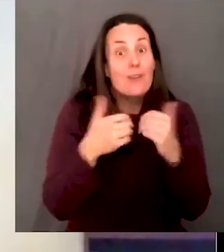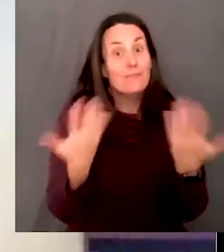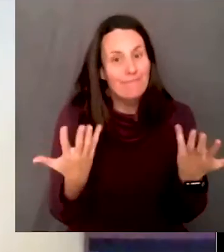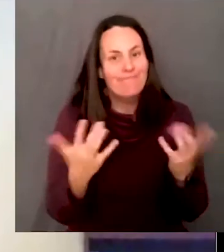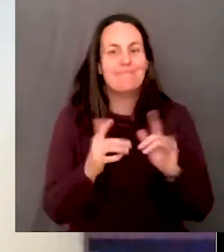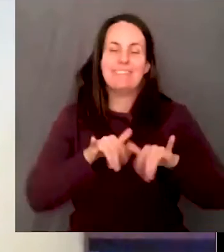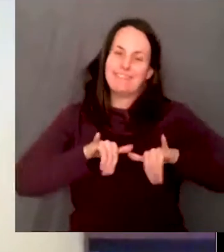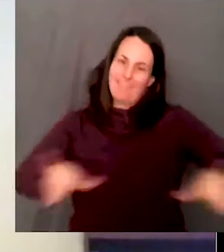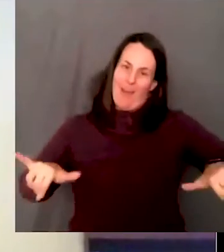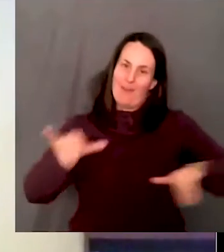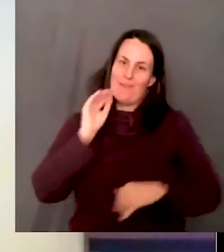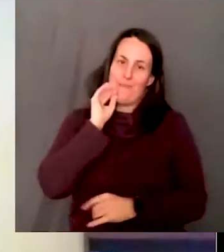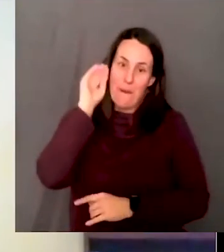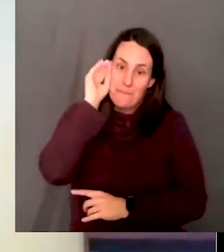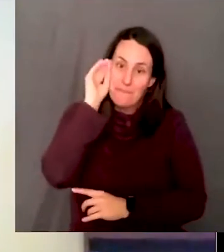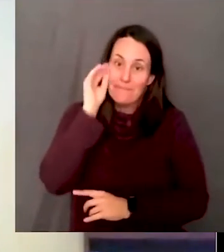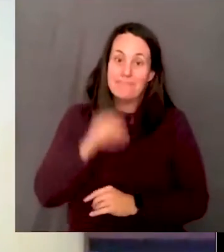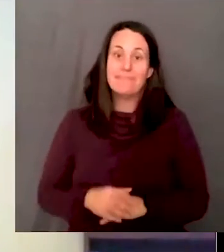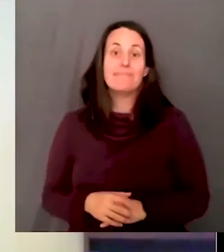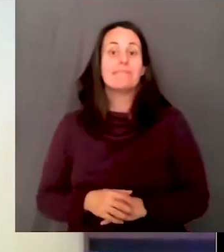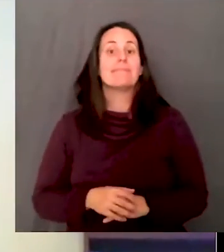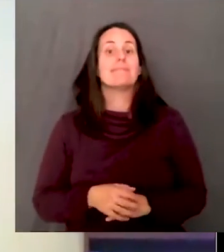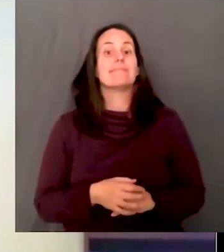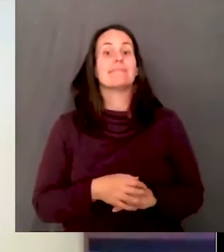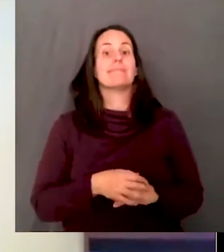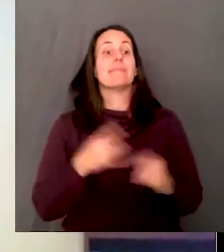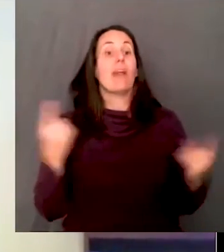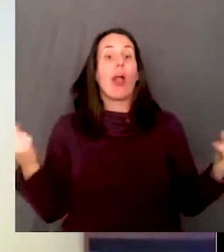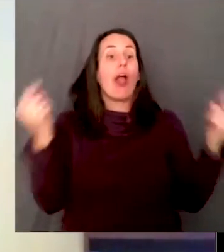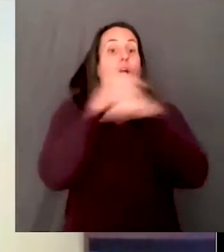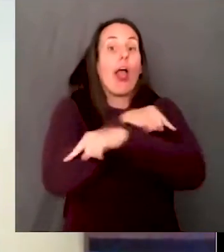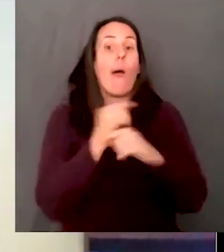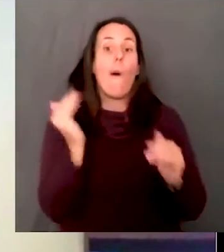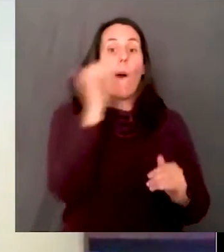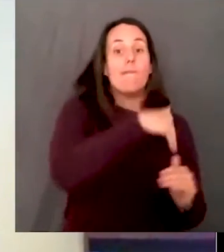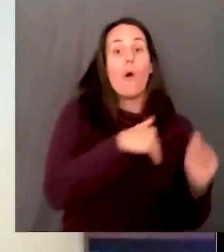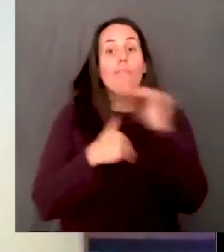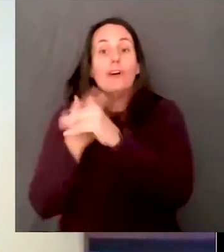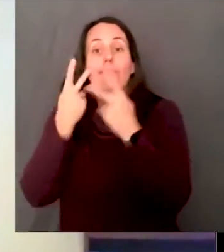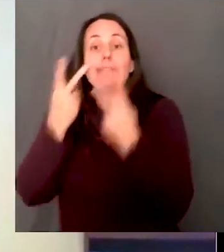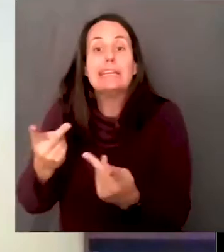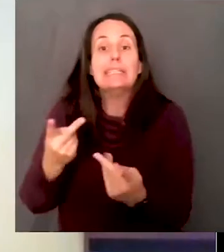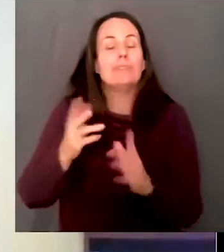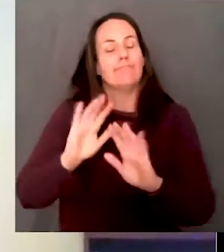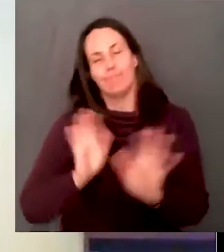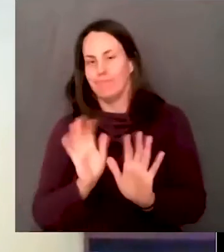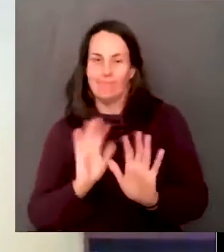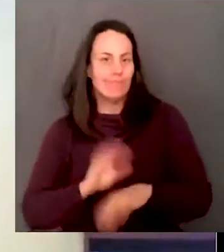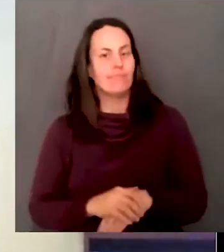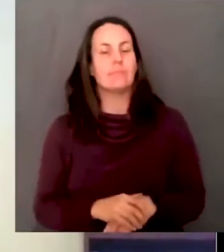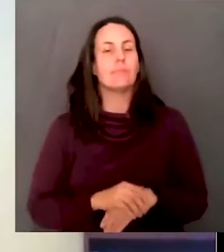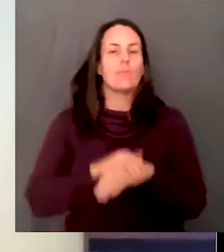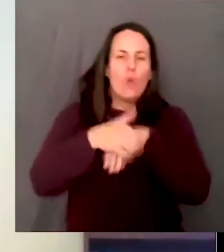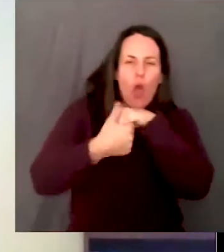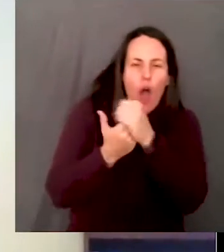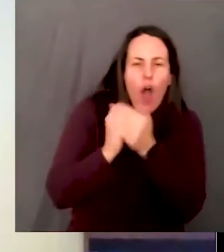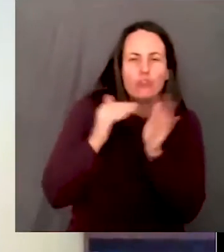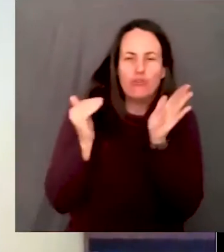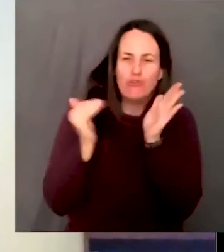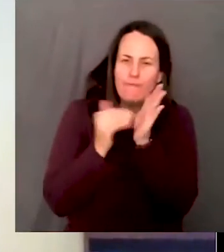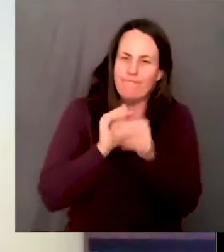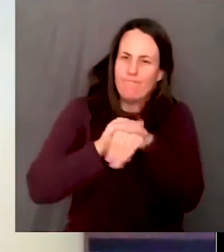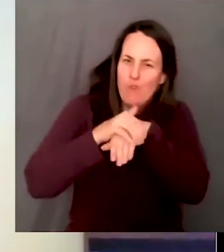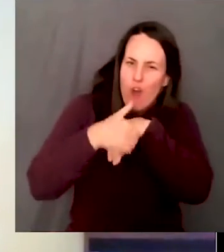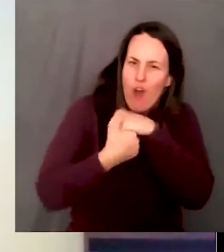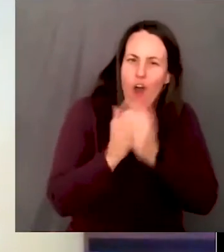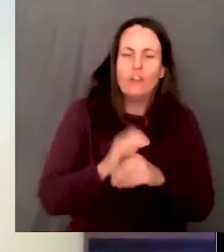do not live with. Wash your hands frequently. When you do go out for the essentials, wear a mask and